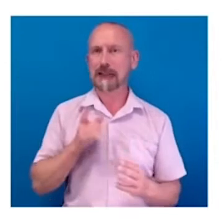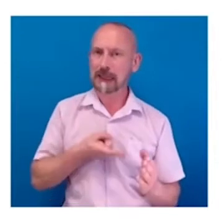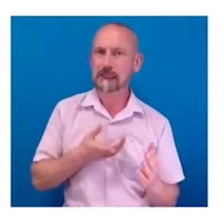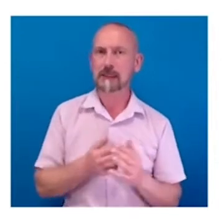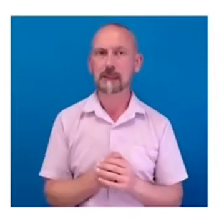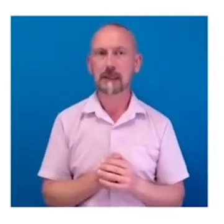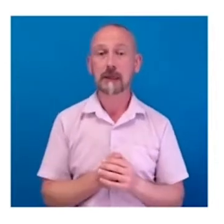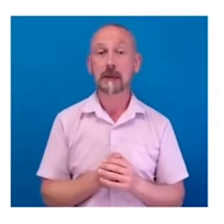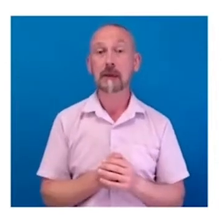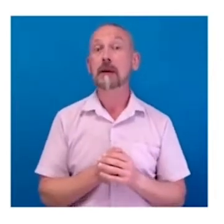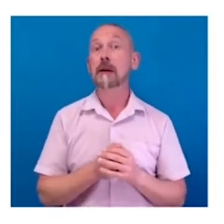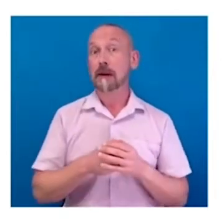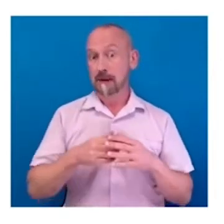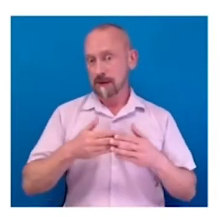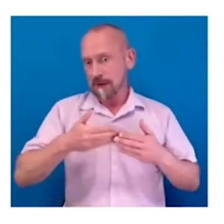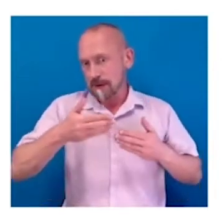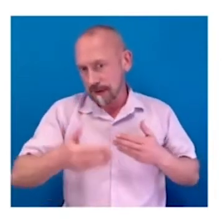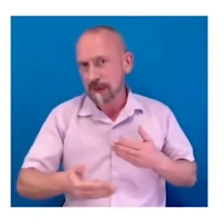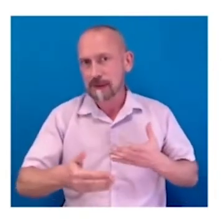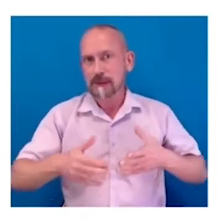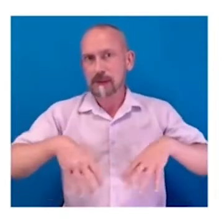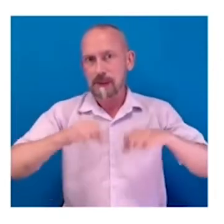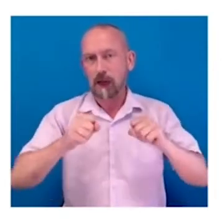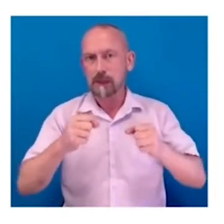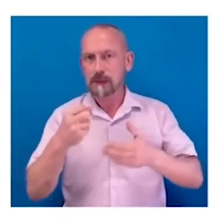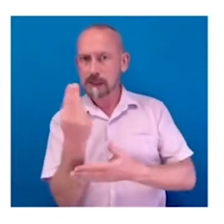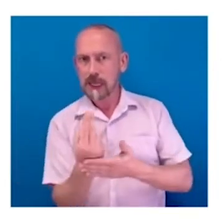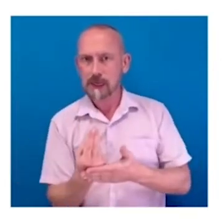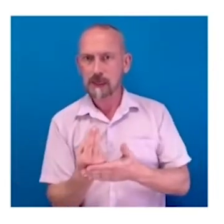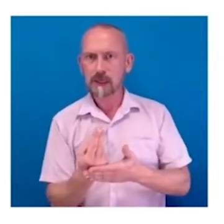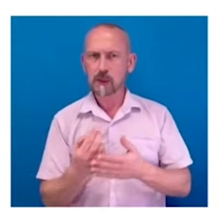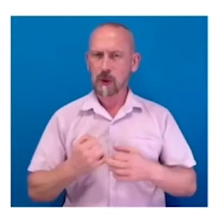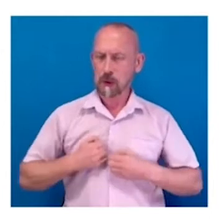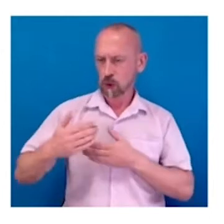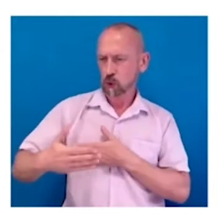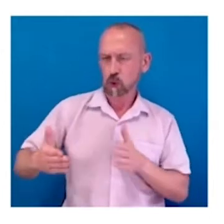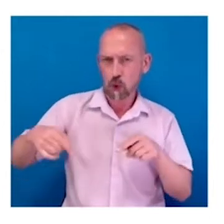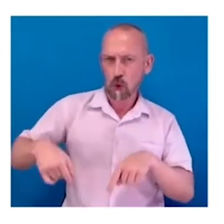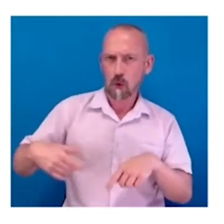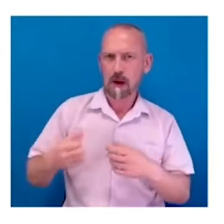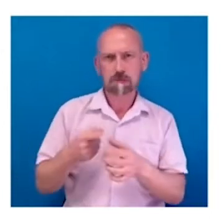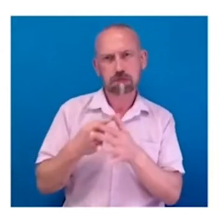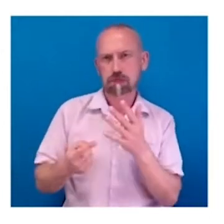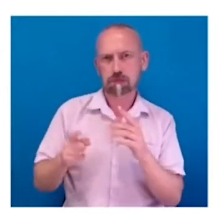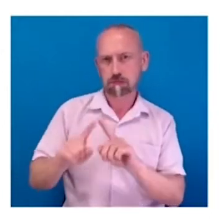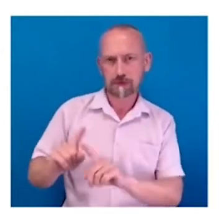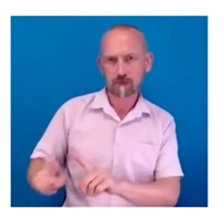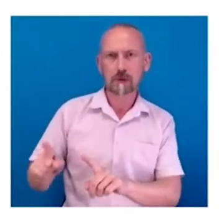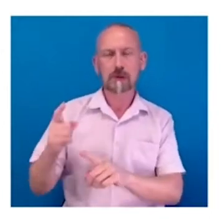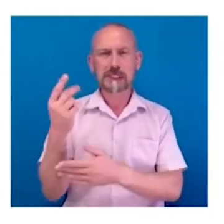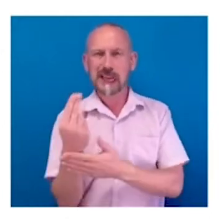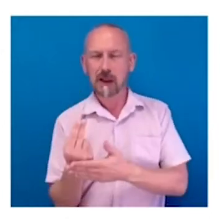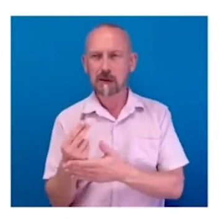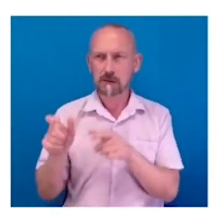in the studio started contributing and interpreting that brief, and establishing a basic visual language of what the